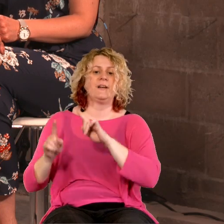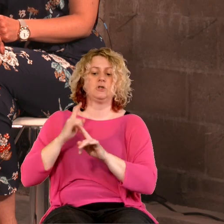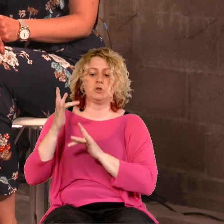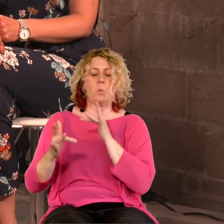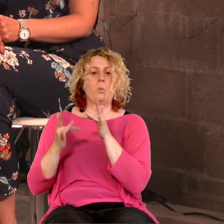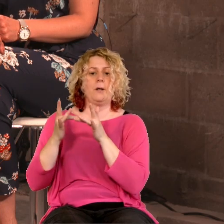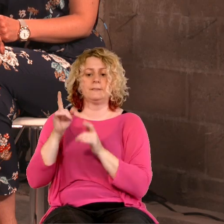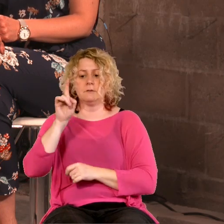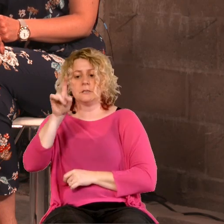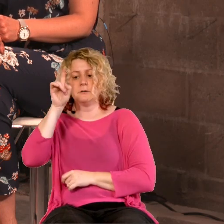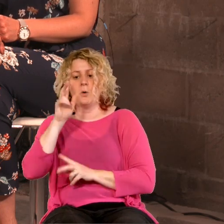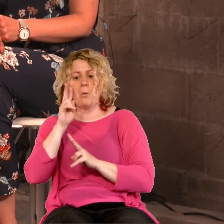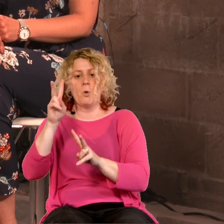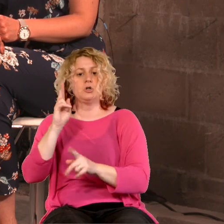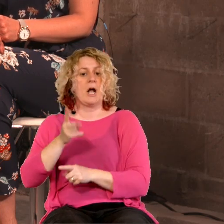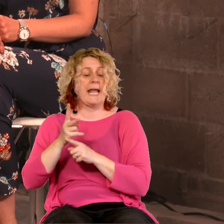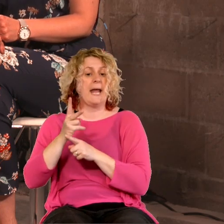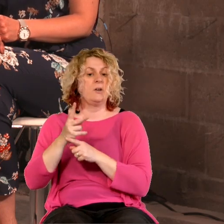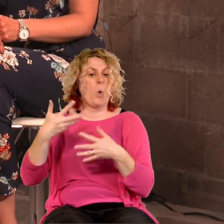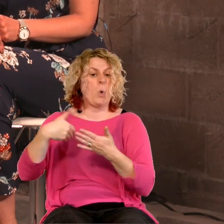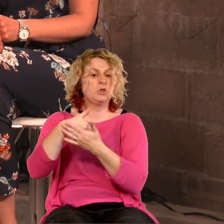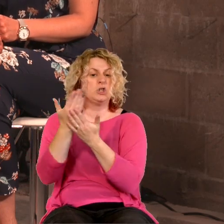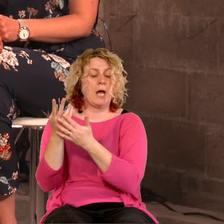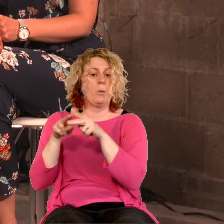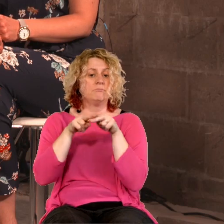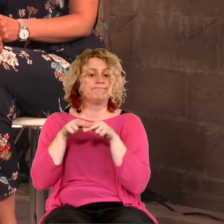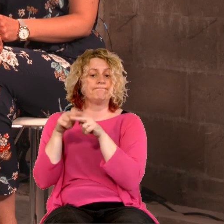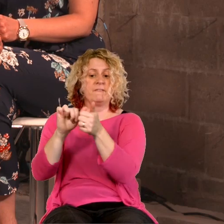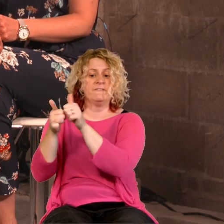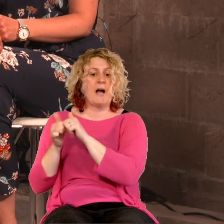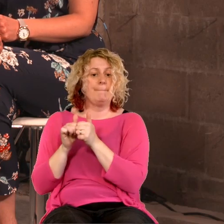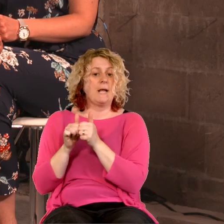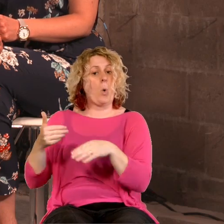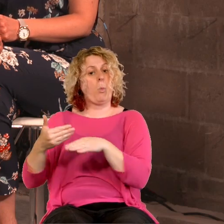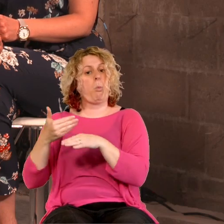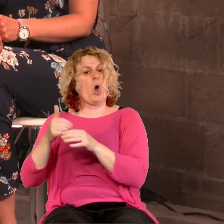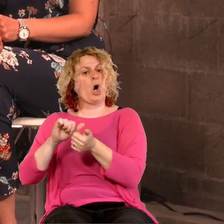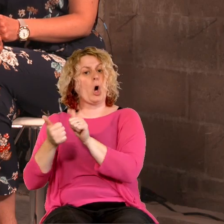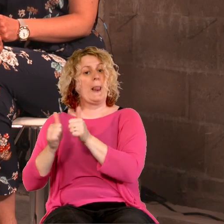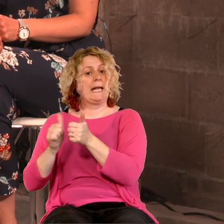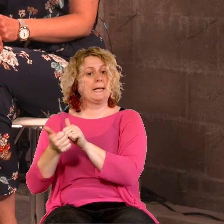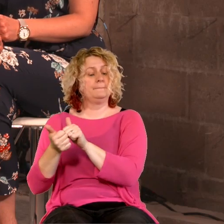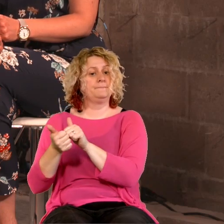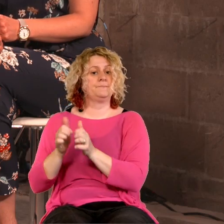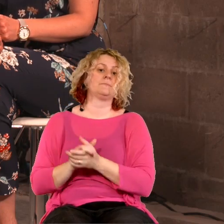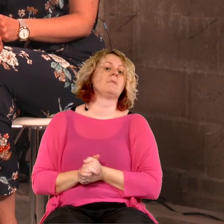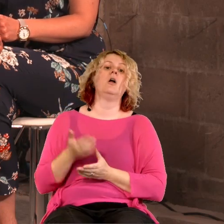Maybe if you've been particularly encouraged by something, why not share it with a friend or a family member or a colleague? And that just leaves me to say